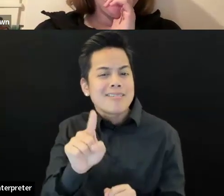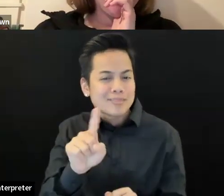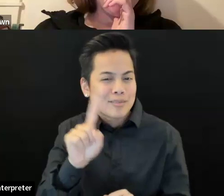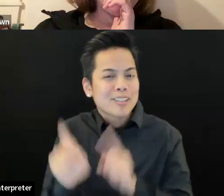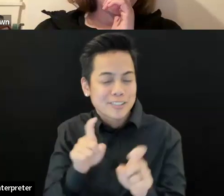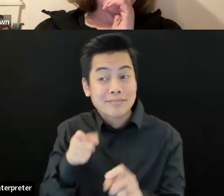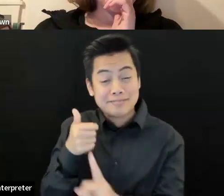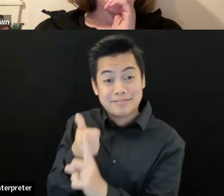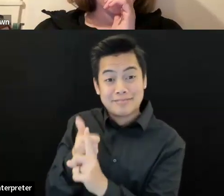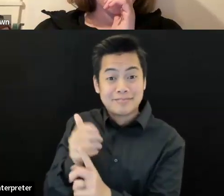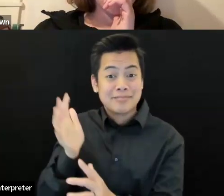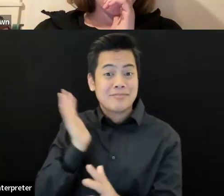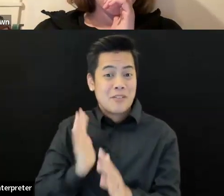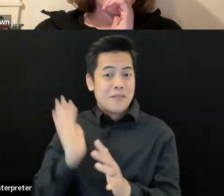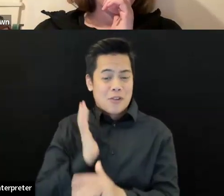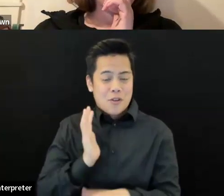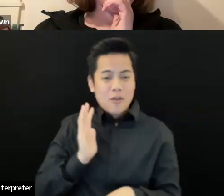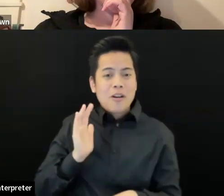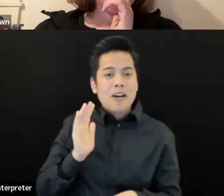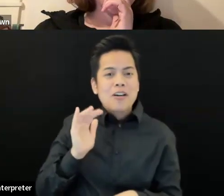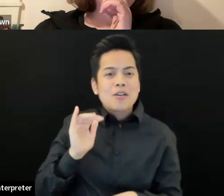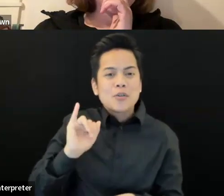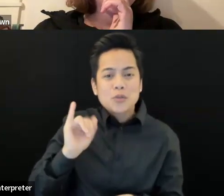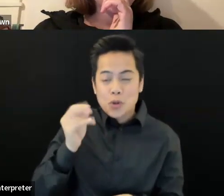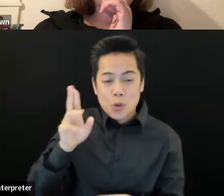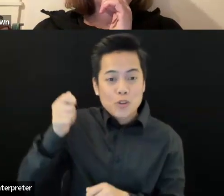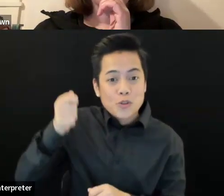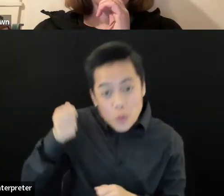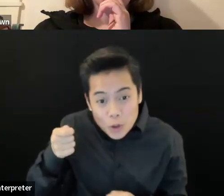plan was happening. So thank you, Bruce, for your former, uh, work in this area.